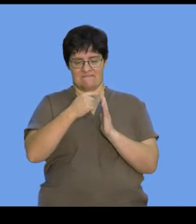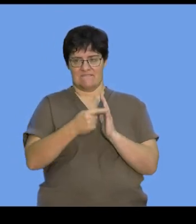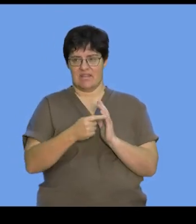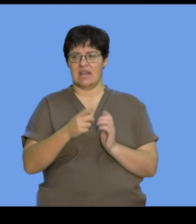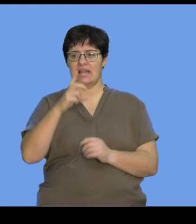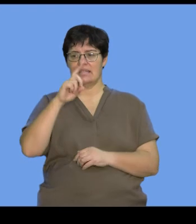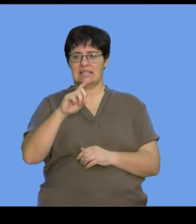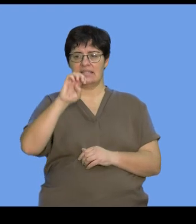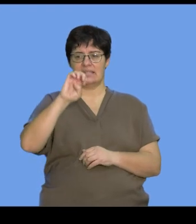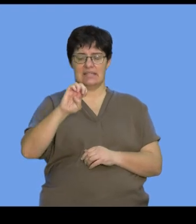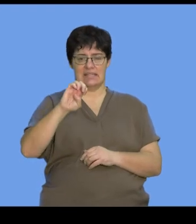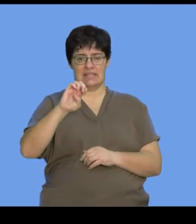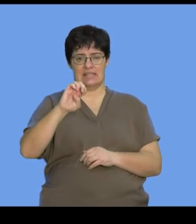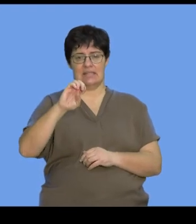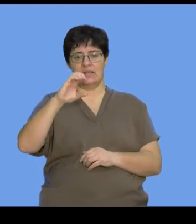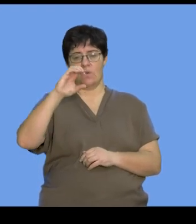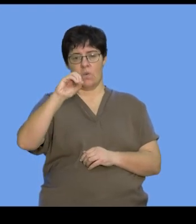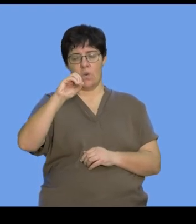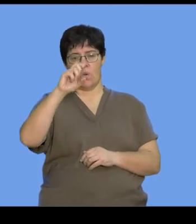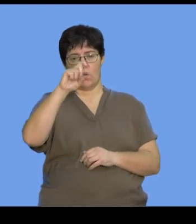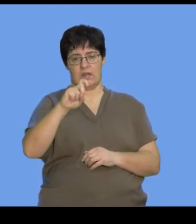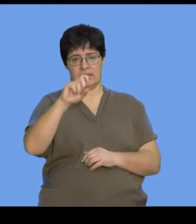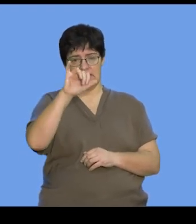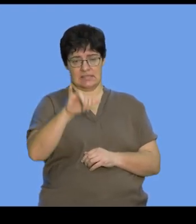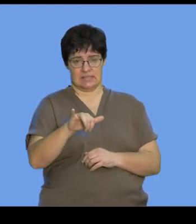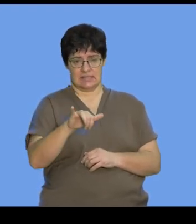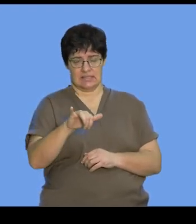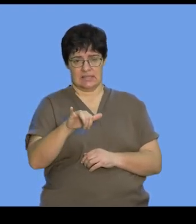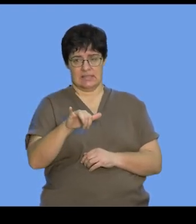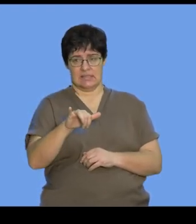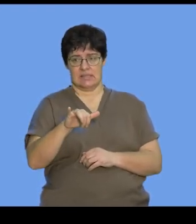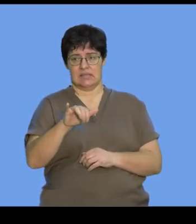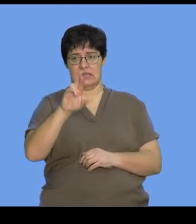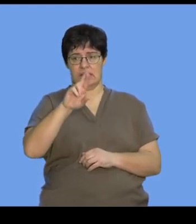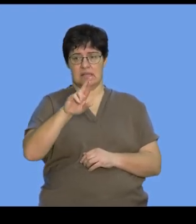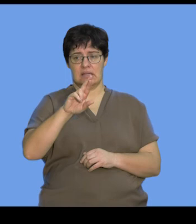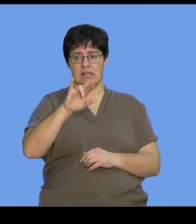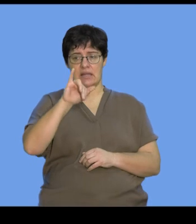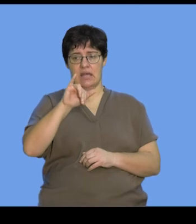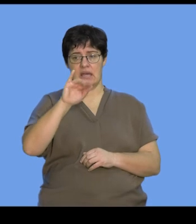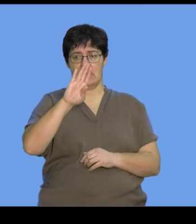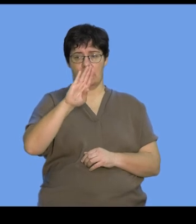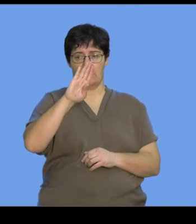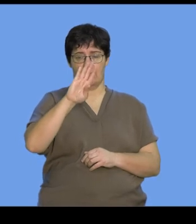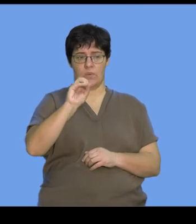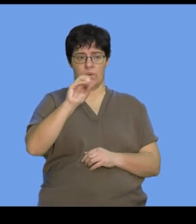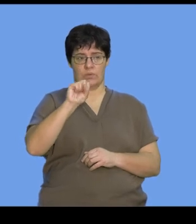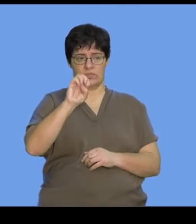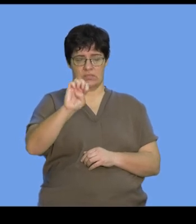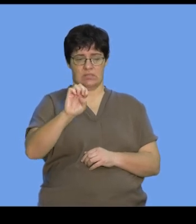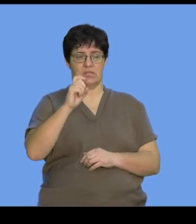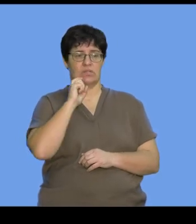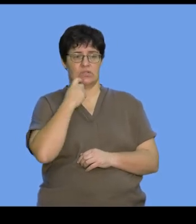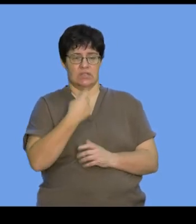deoxyribose sugar.